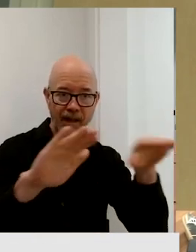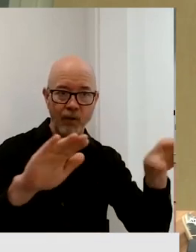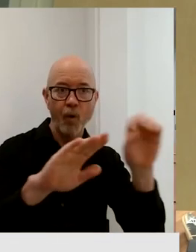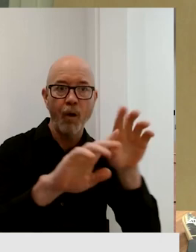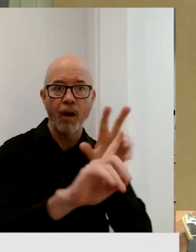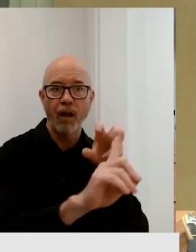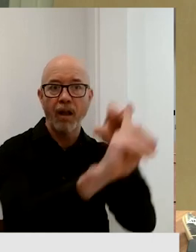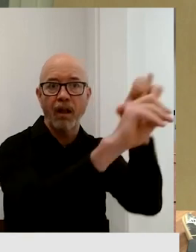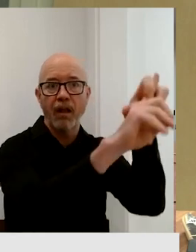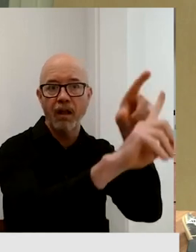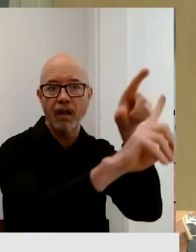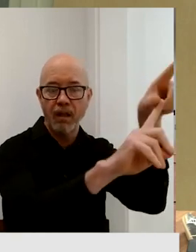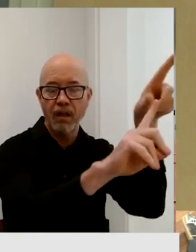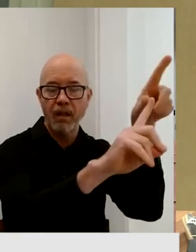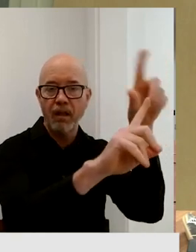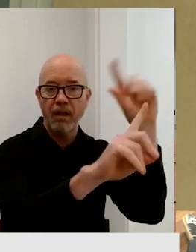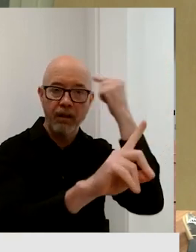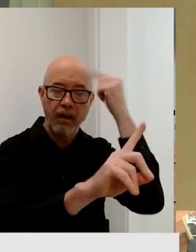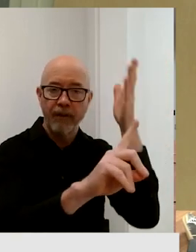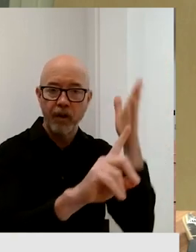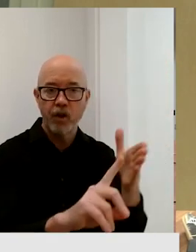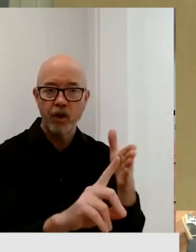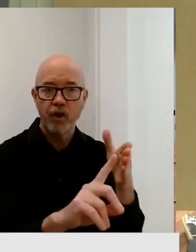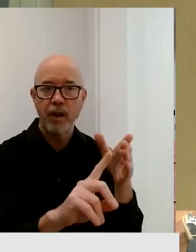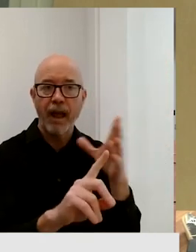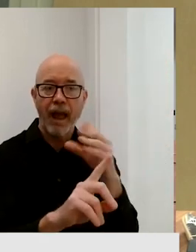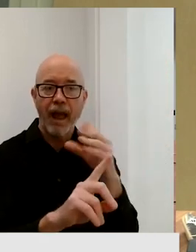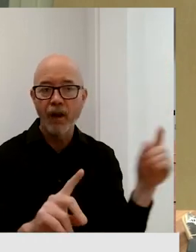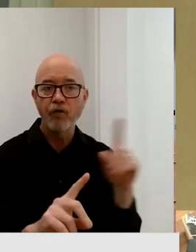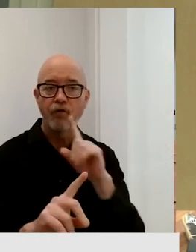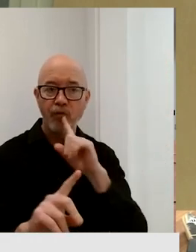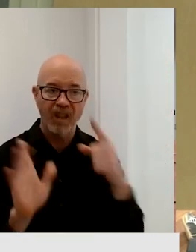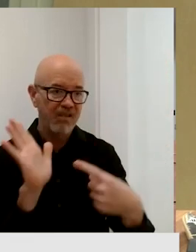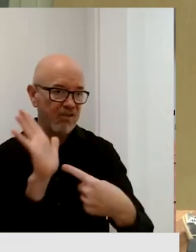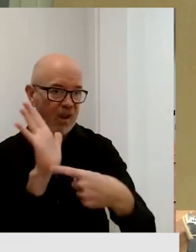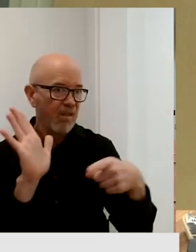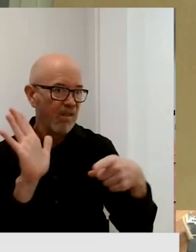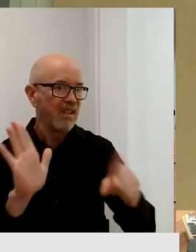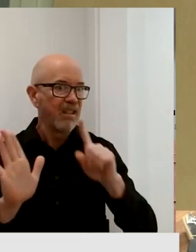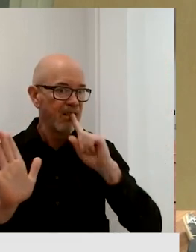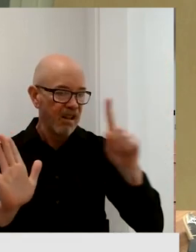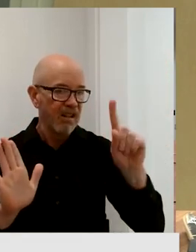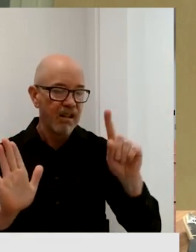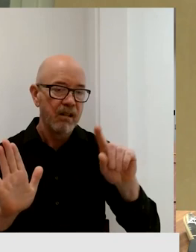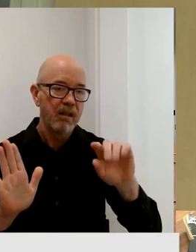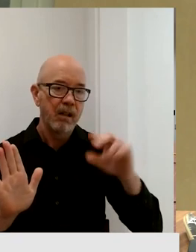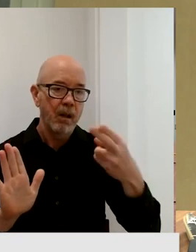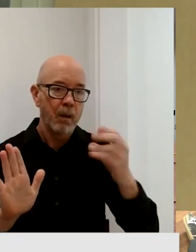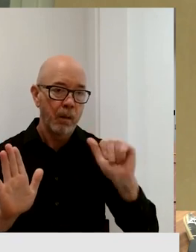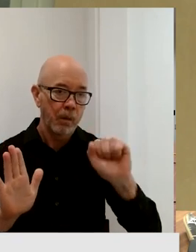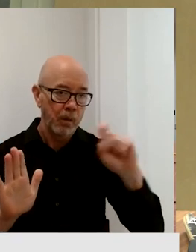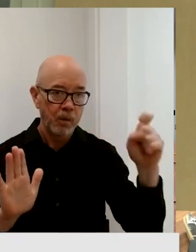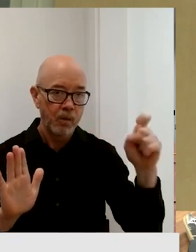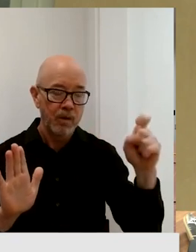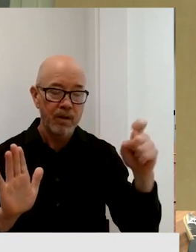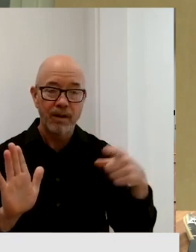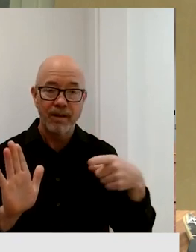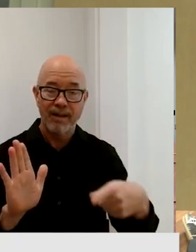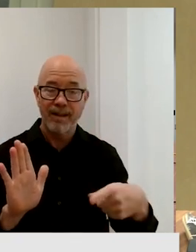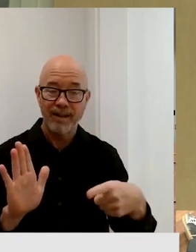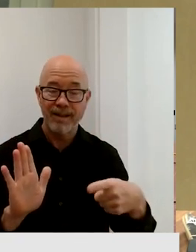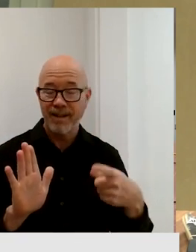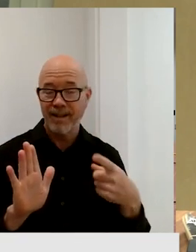this farce. This hoax. And we should go after receipt for some of the. Funds they.